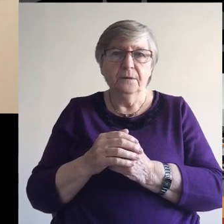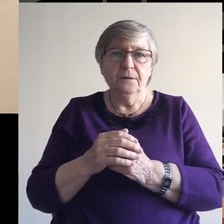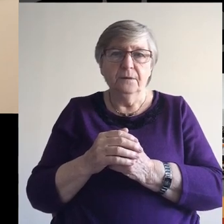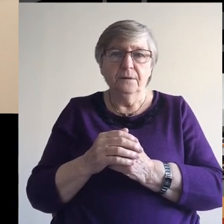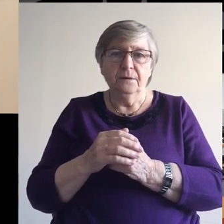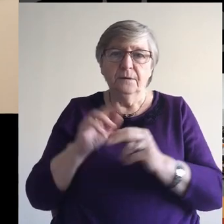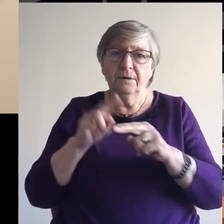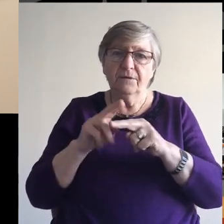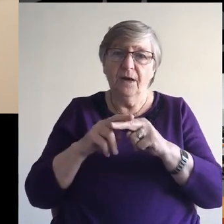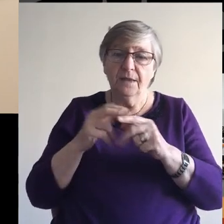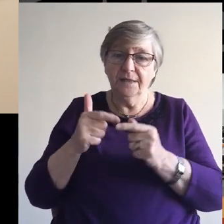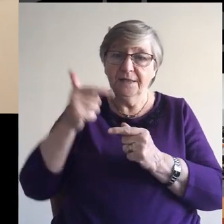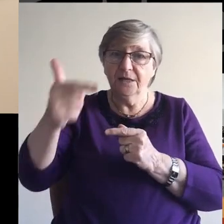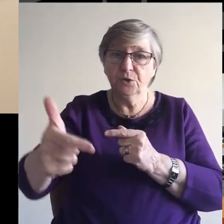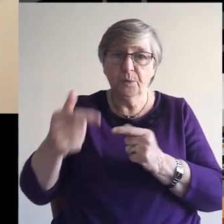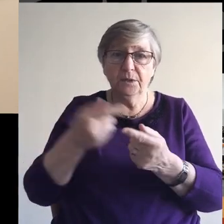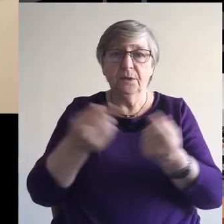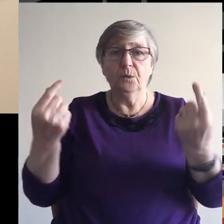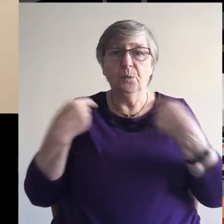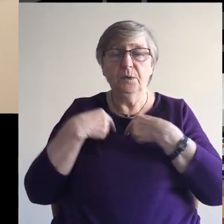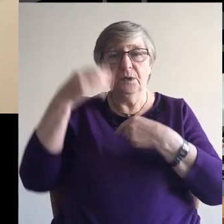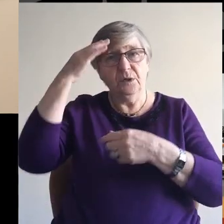Father, next week, we remember.